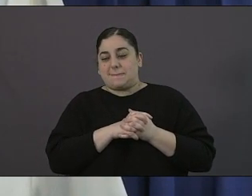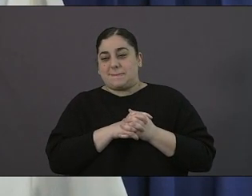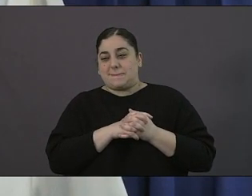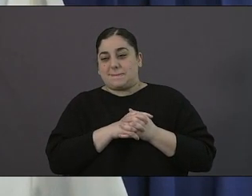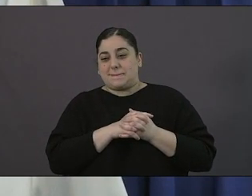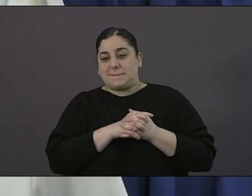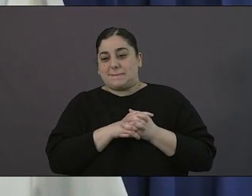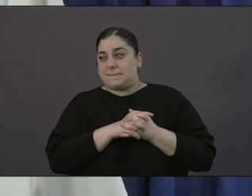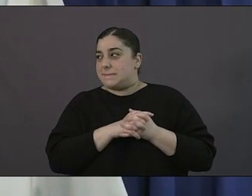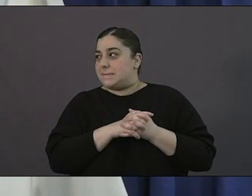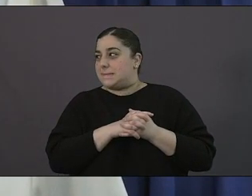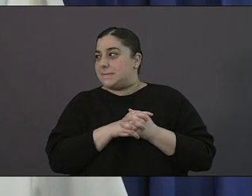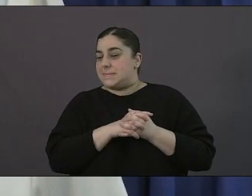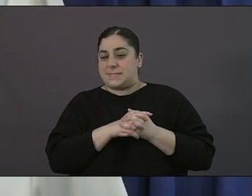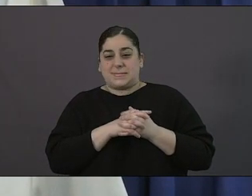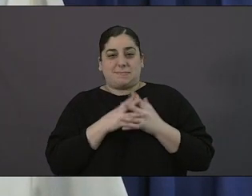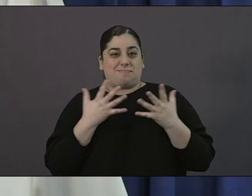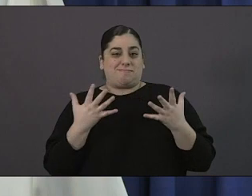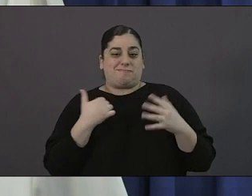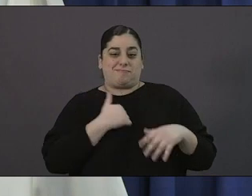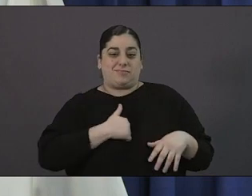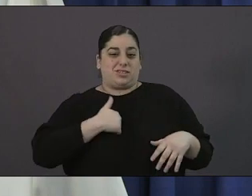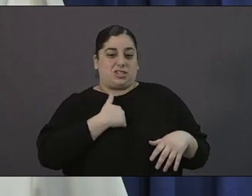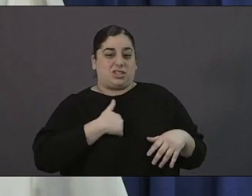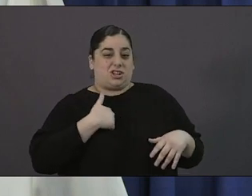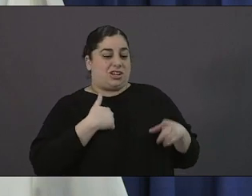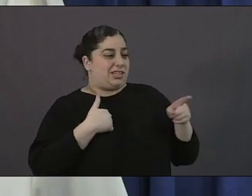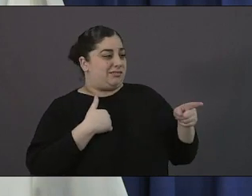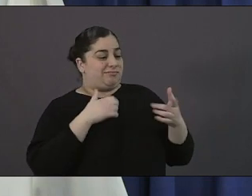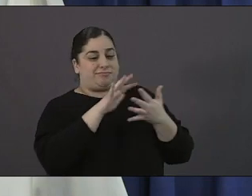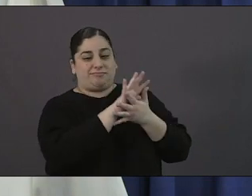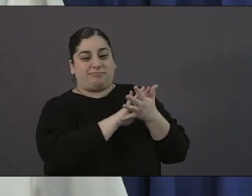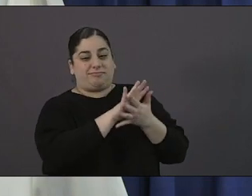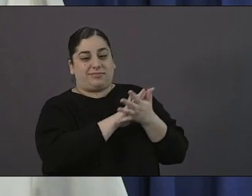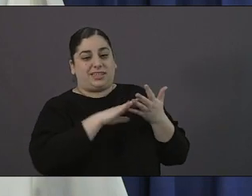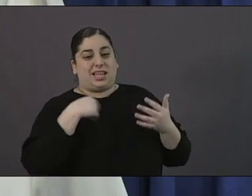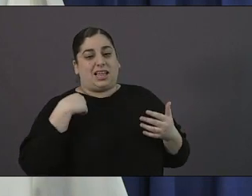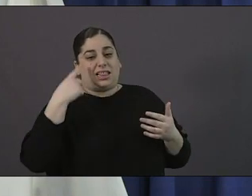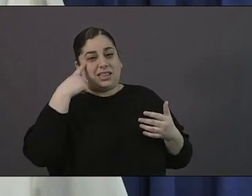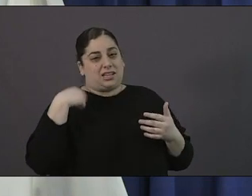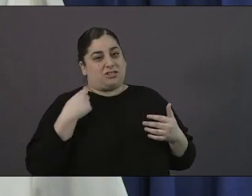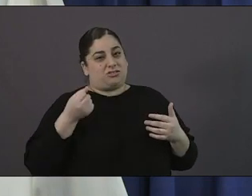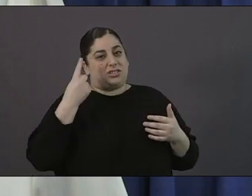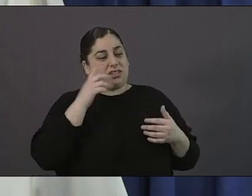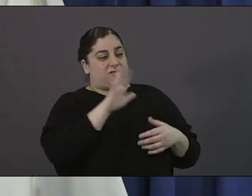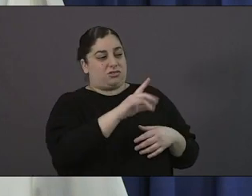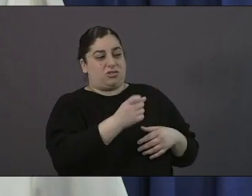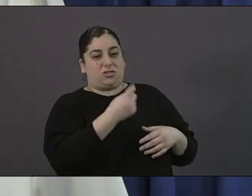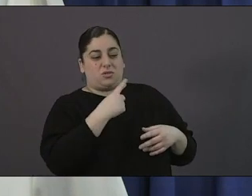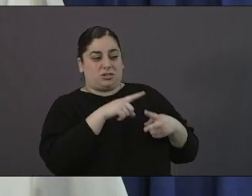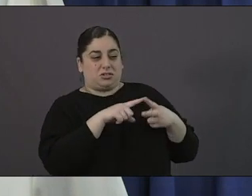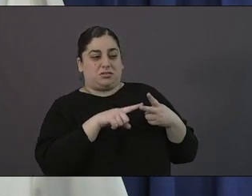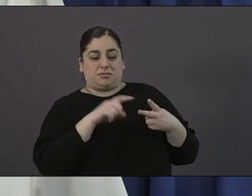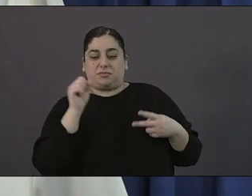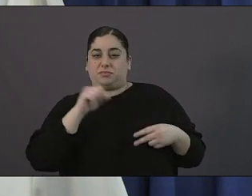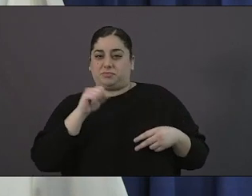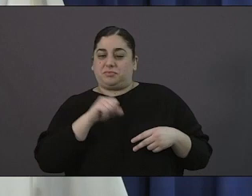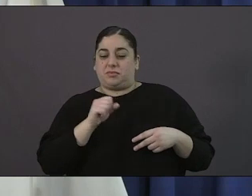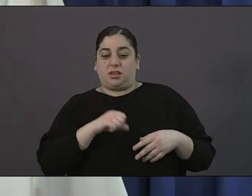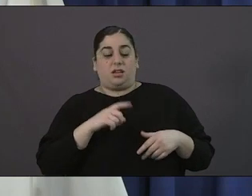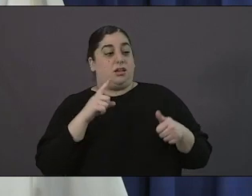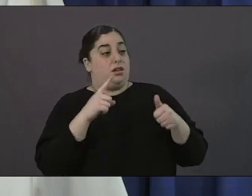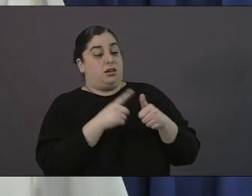you're breaking up a little bit lisa but i think i got the gist of both of your questions um first and foremost the effort of